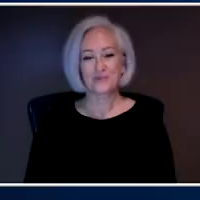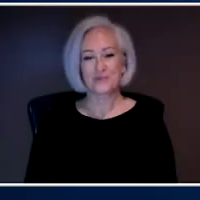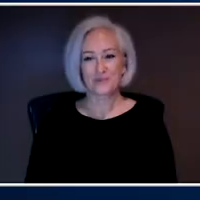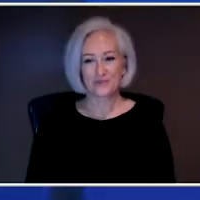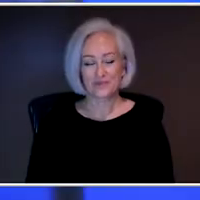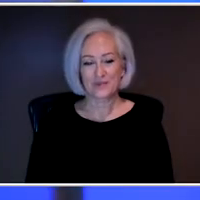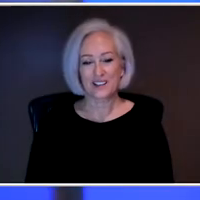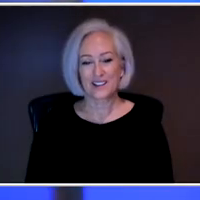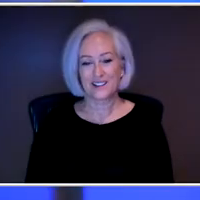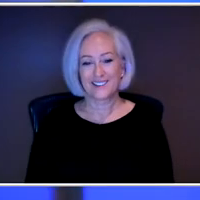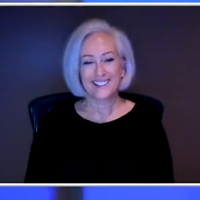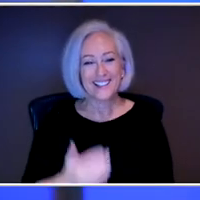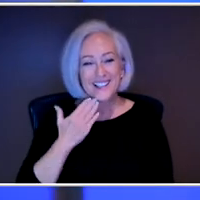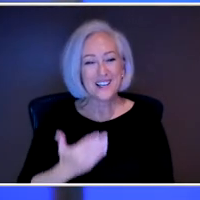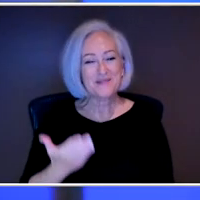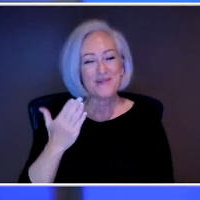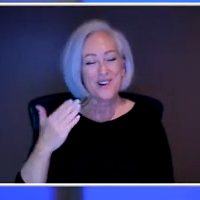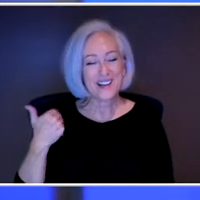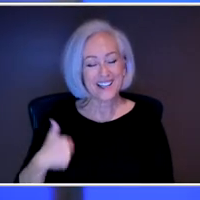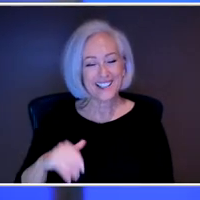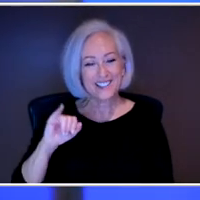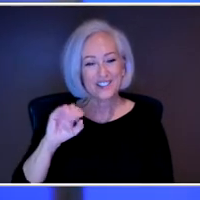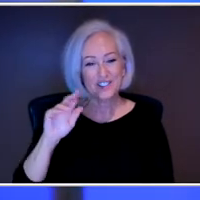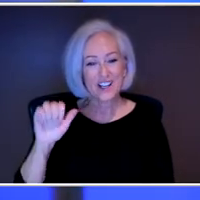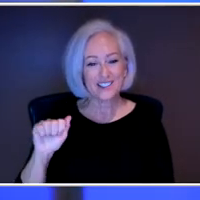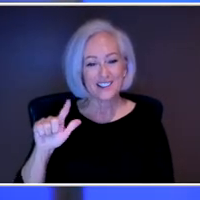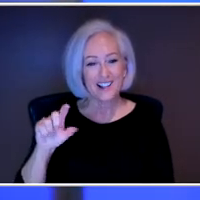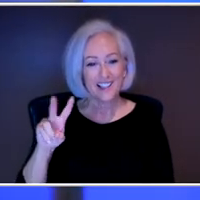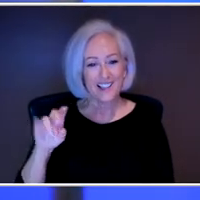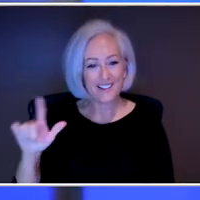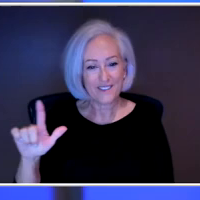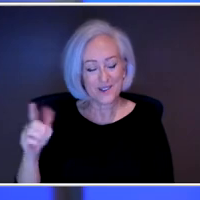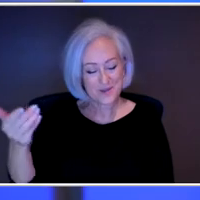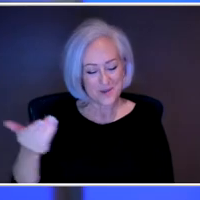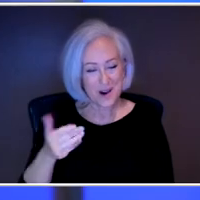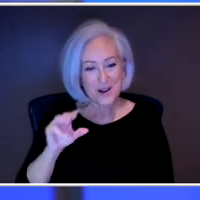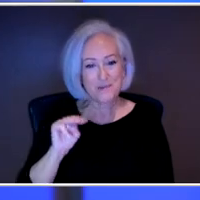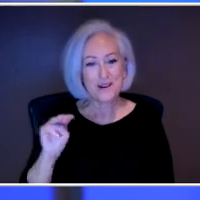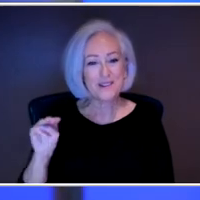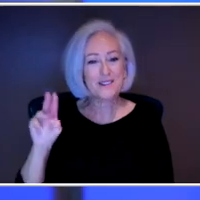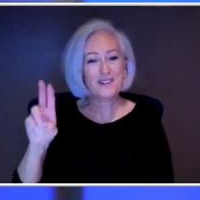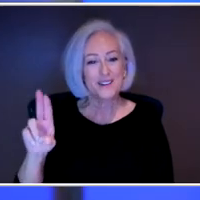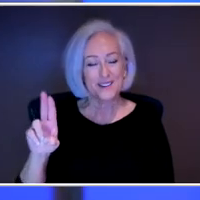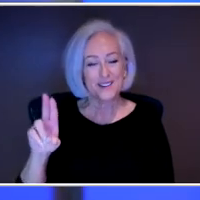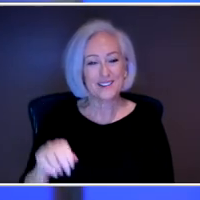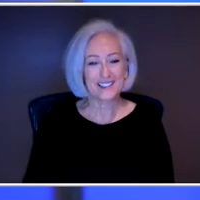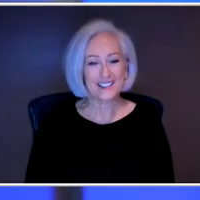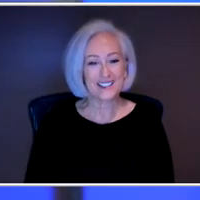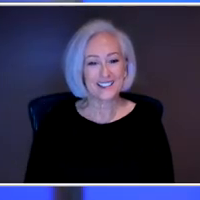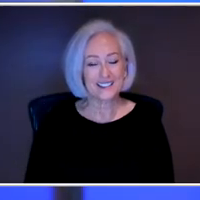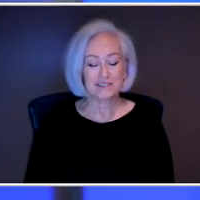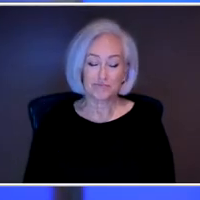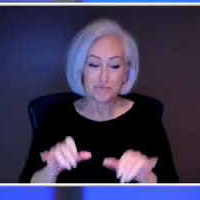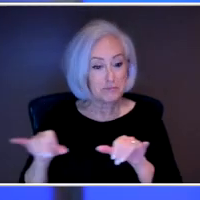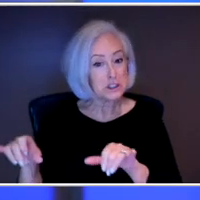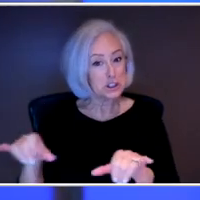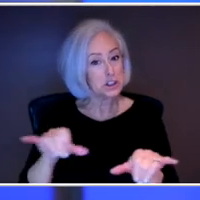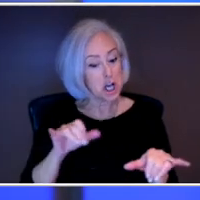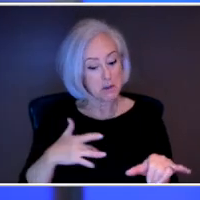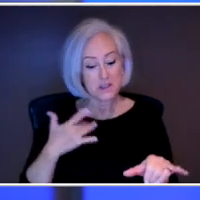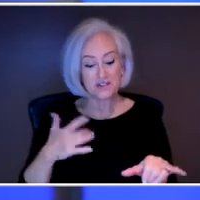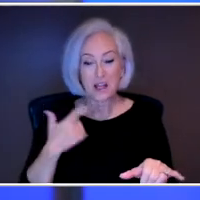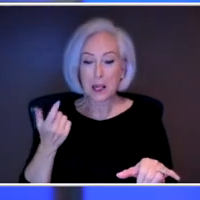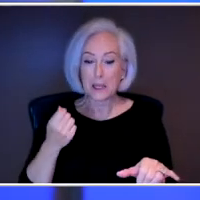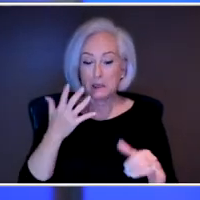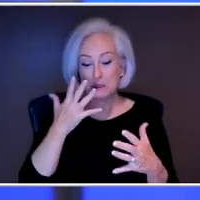Good morning, I'm Jessica Lovell and welcome to the morning medical update. It's pretty common to feel a little down during the winter time,